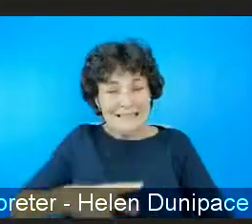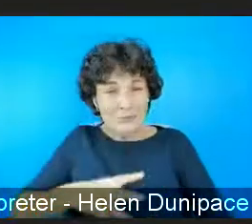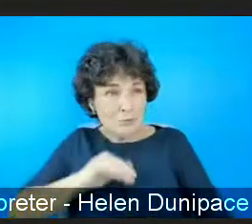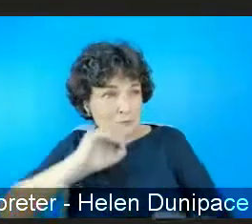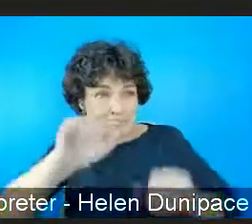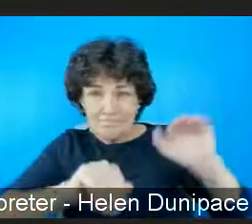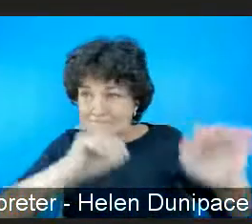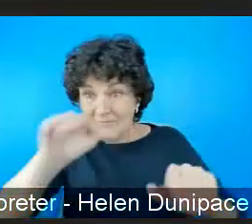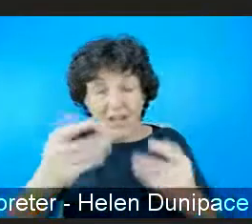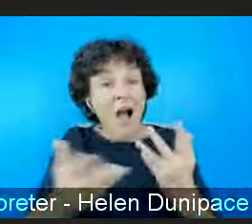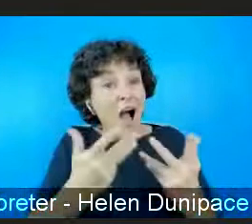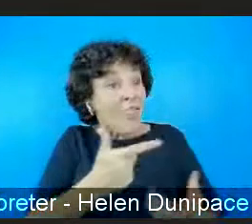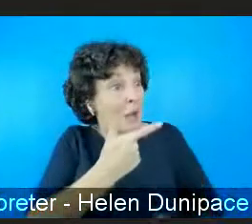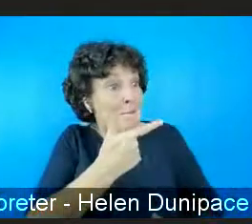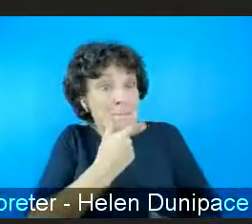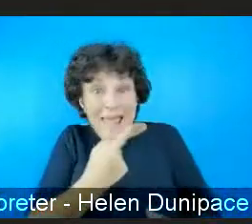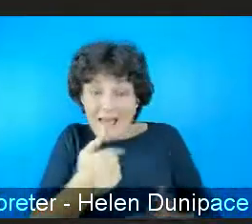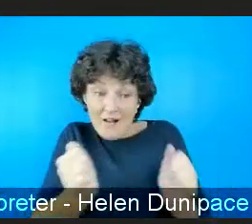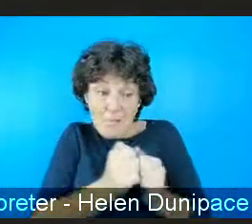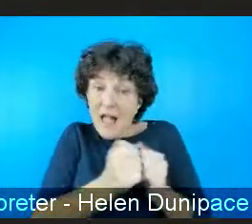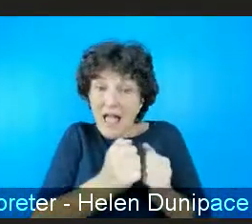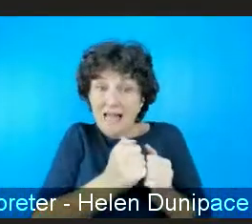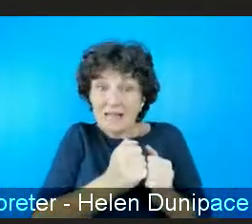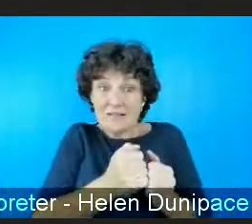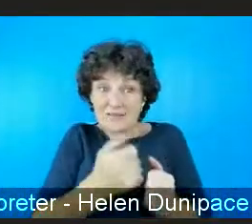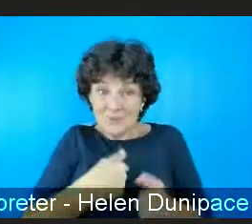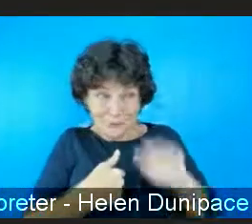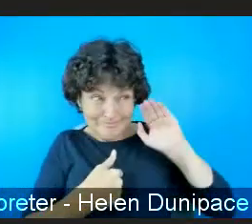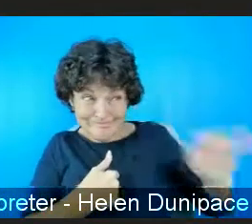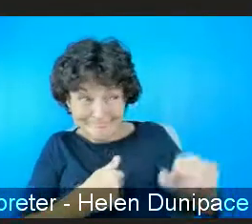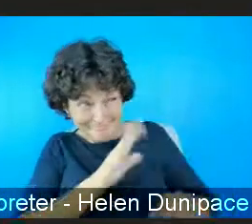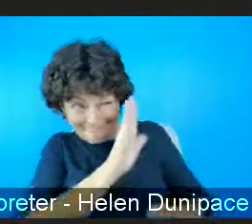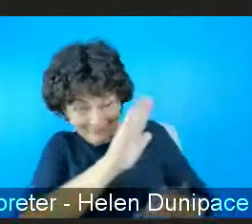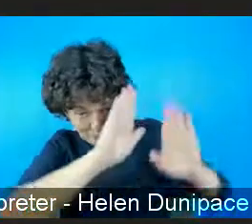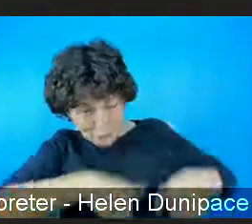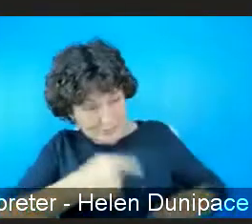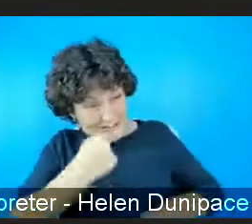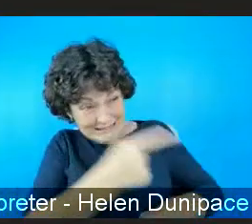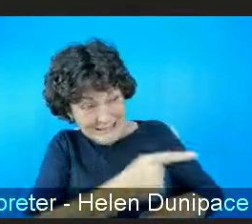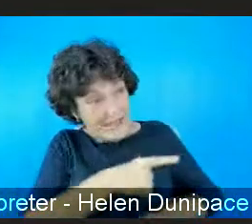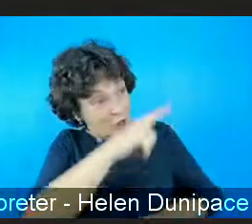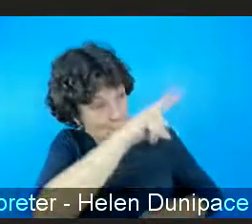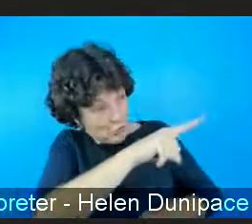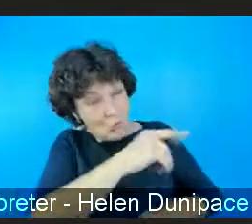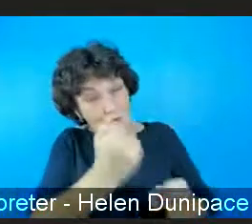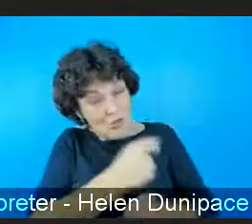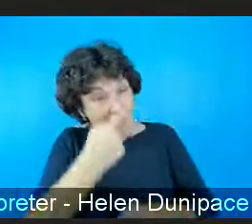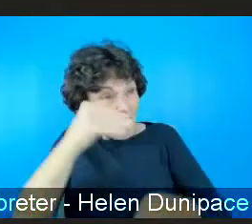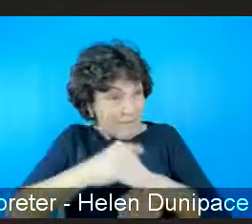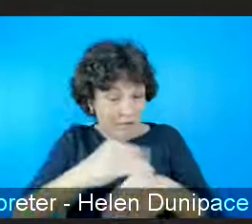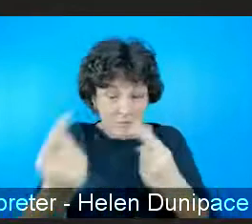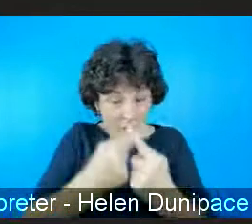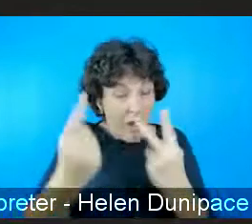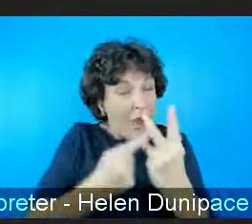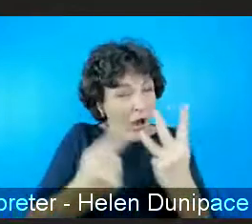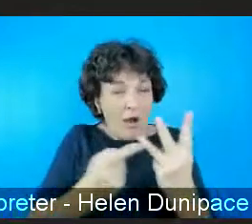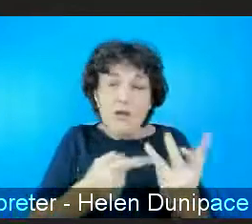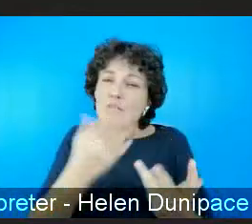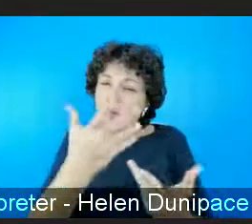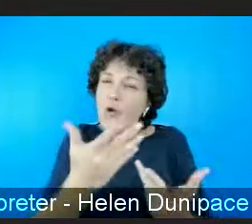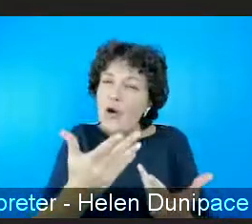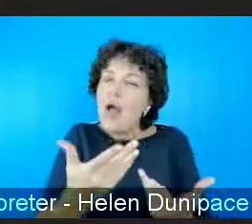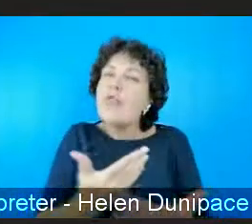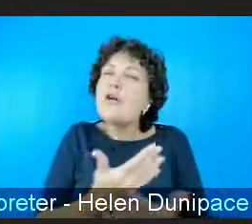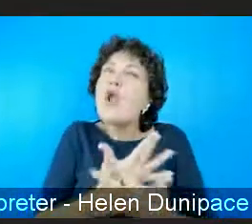to the guys that aren't necessarily reaching us to have the discussion about what effect misogyny is having. it's all that kind of